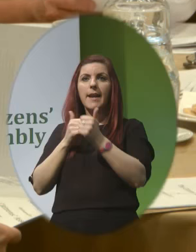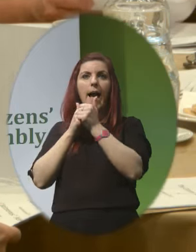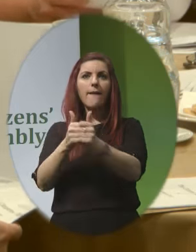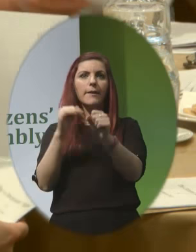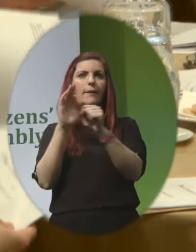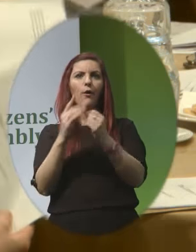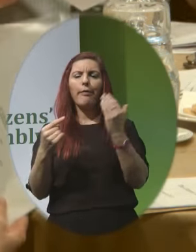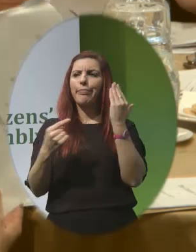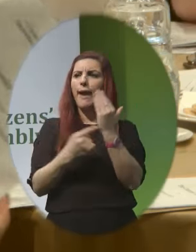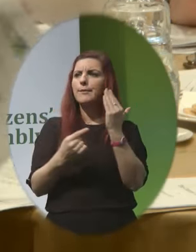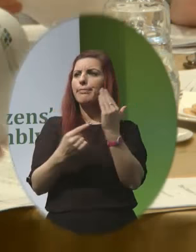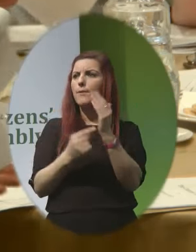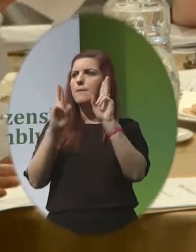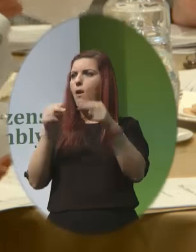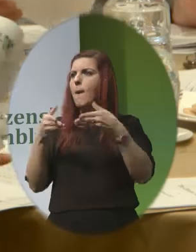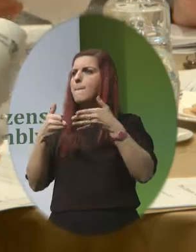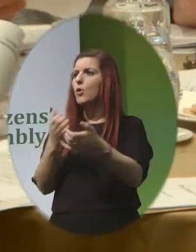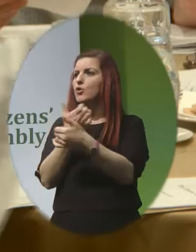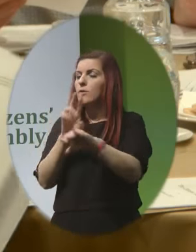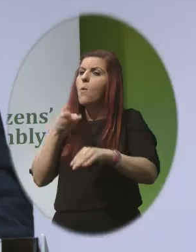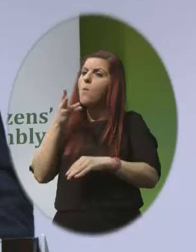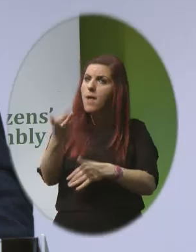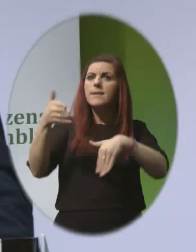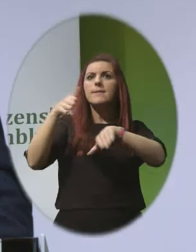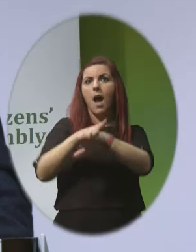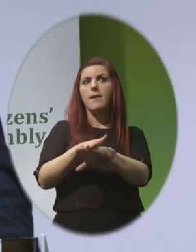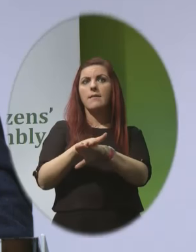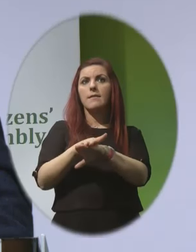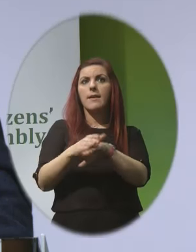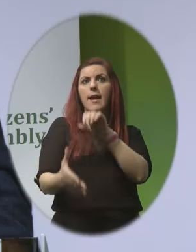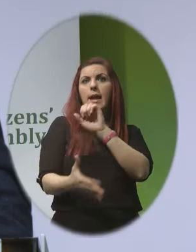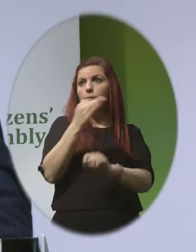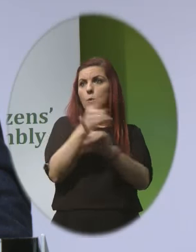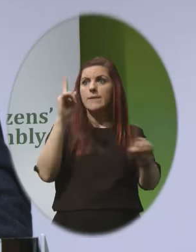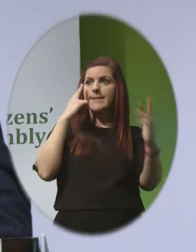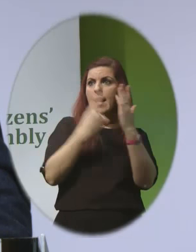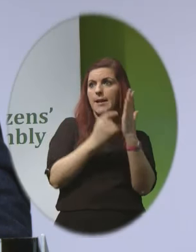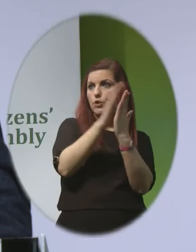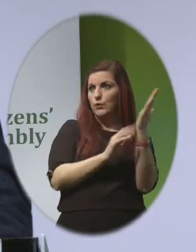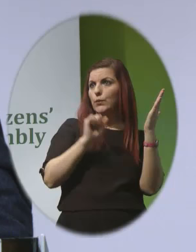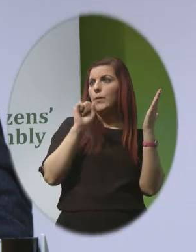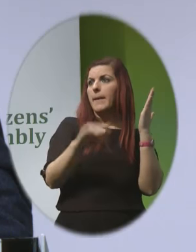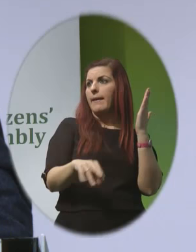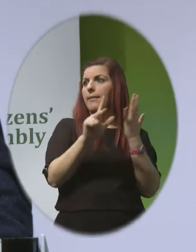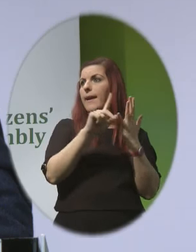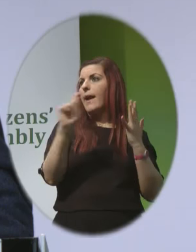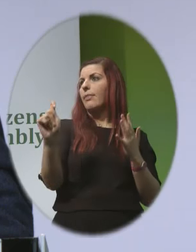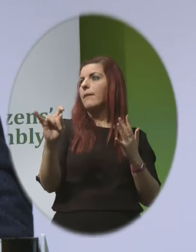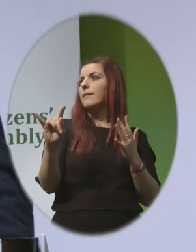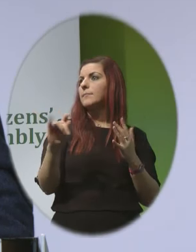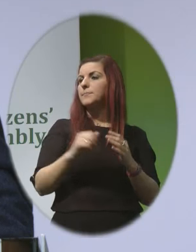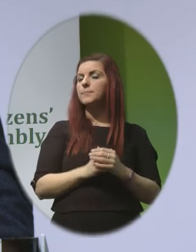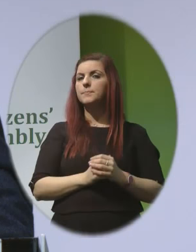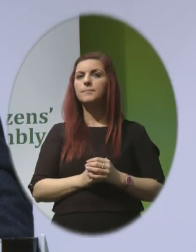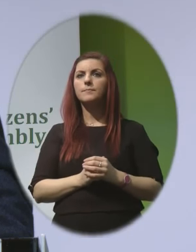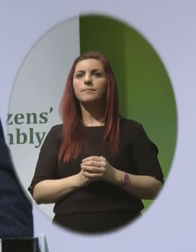thousands of unborn children Who will die as a direct result of your decision If you recommend repealing or eviscerating